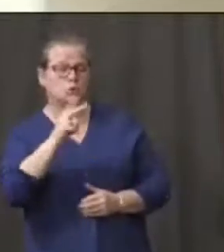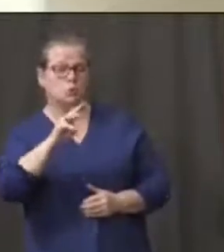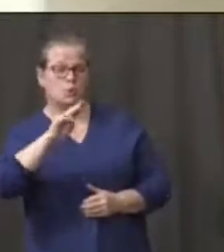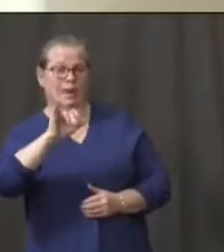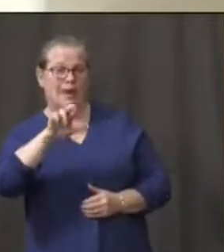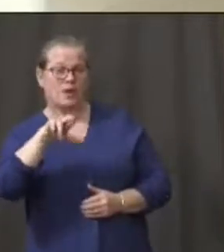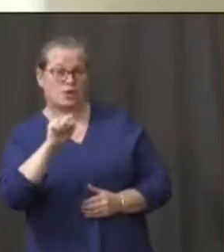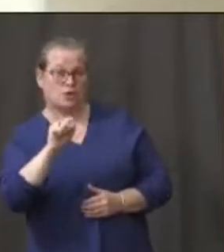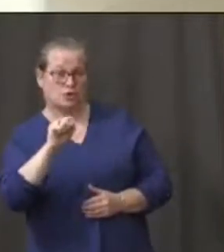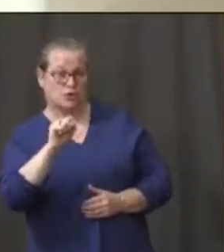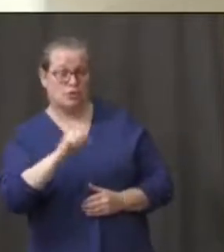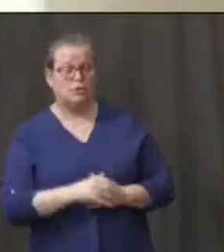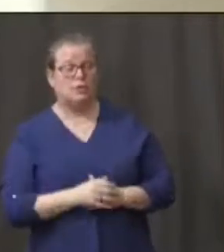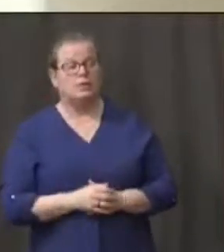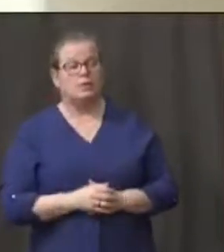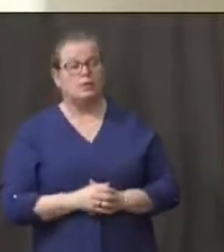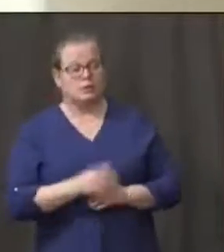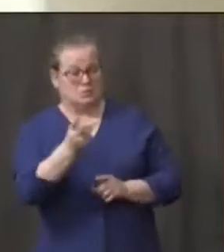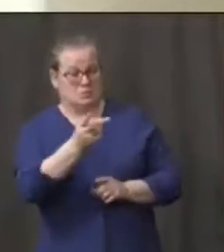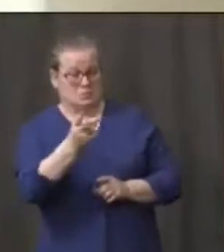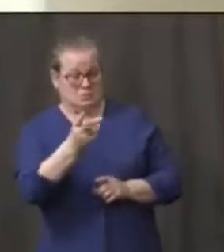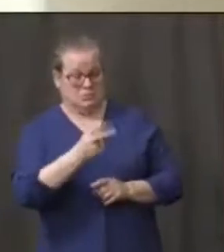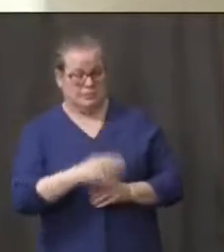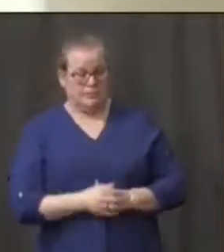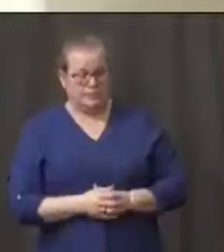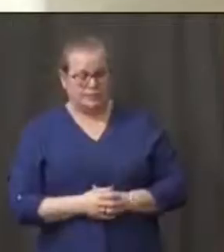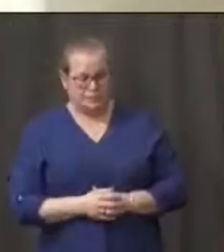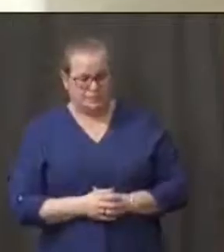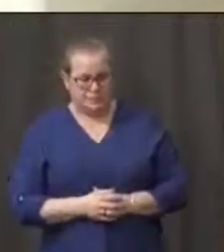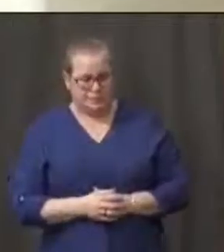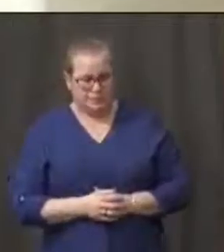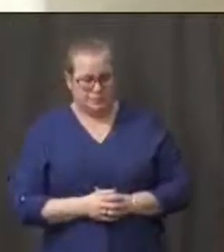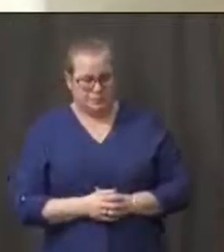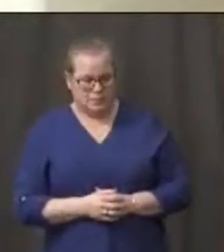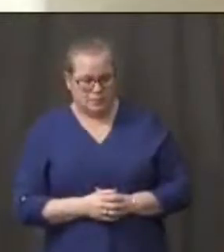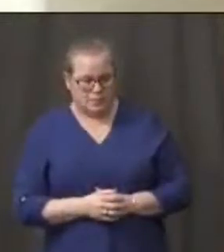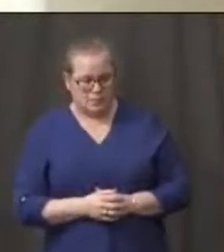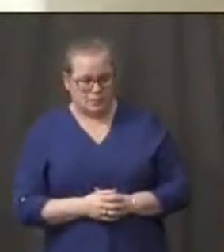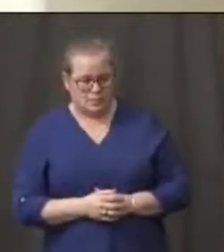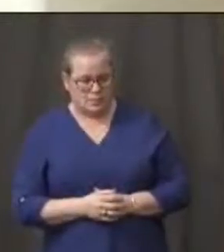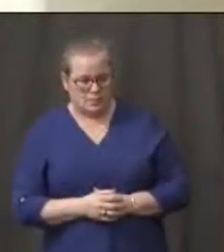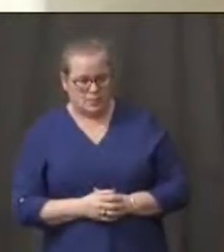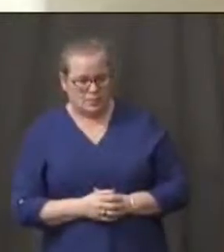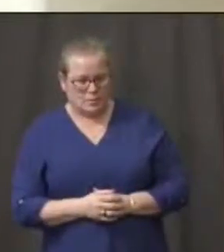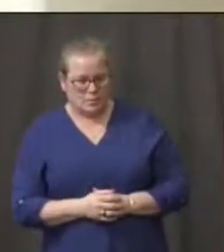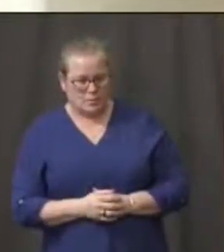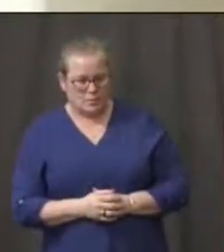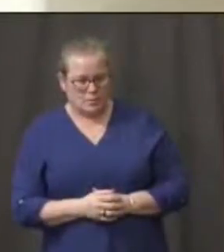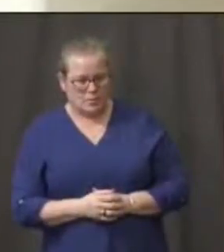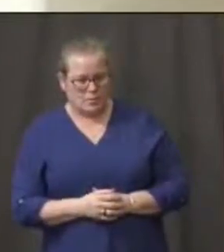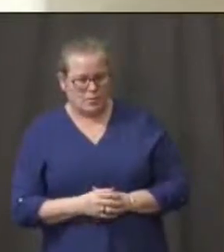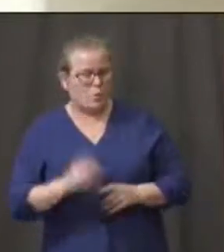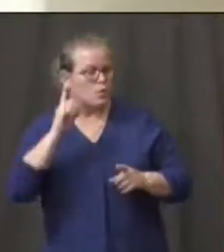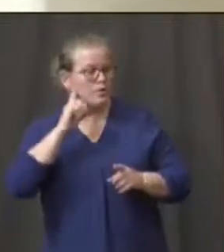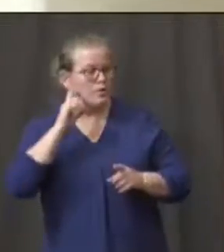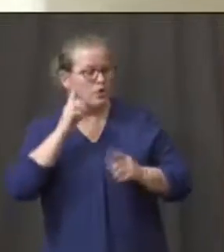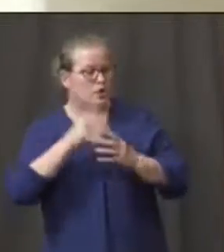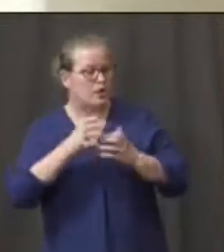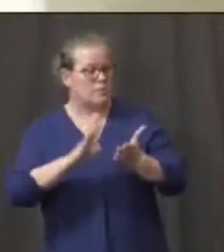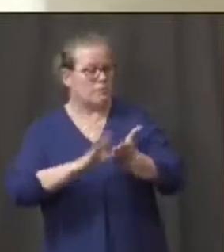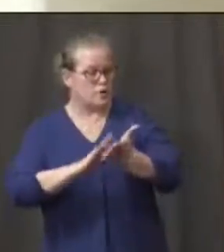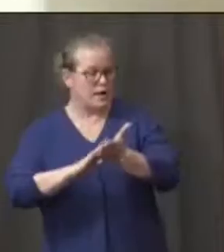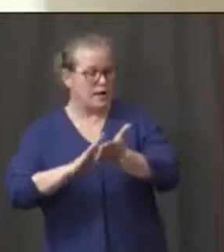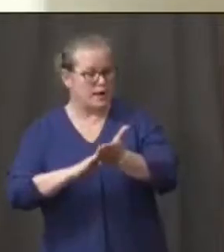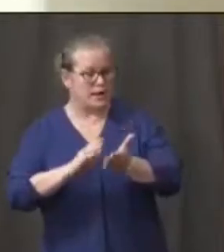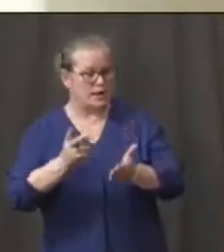We've heard a lot about you. We've heard a lot of praise from you about the state's response. Where did the where did the